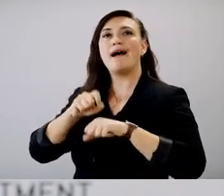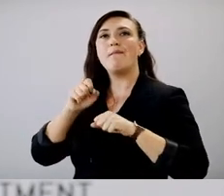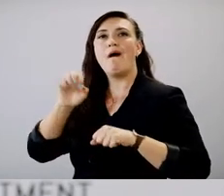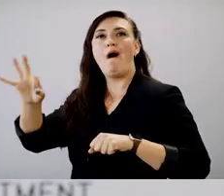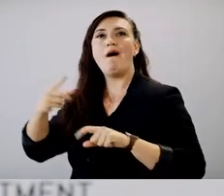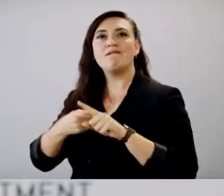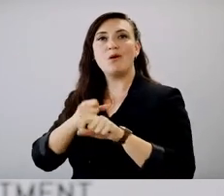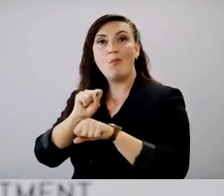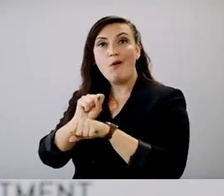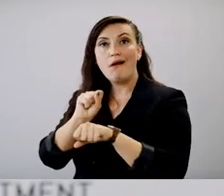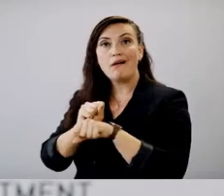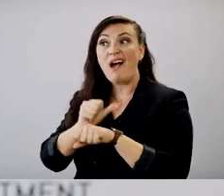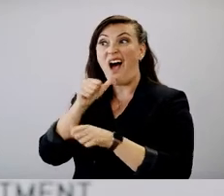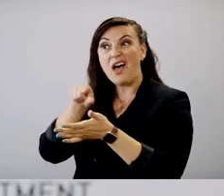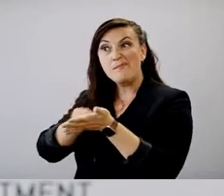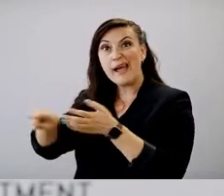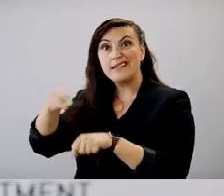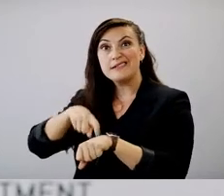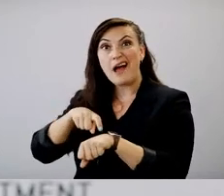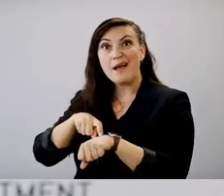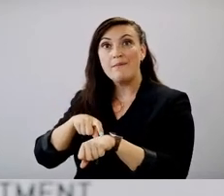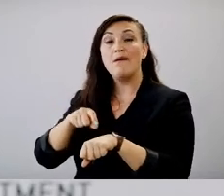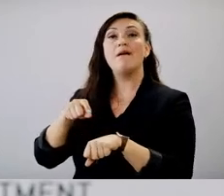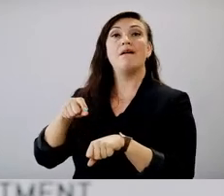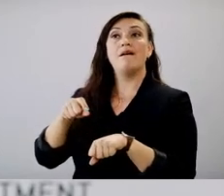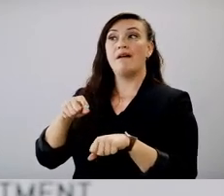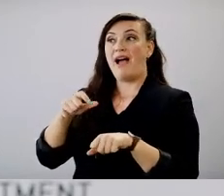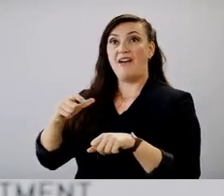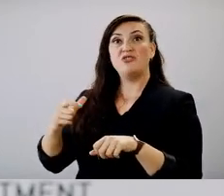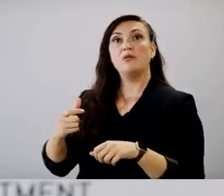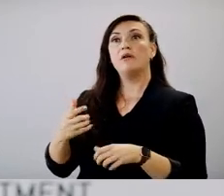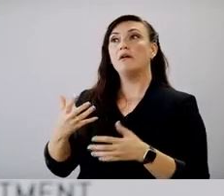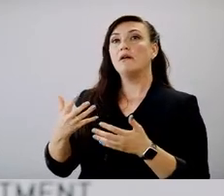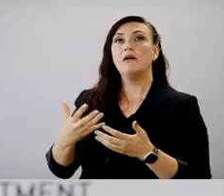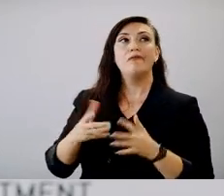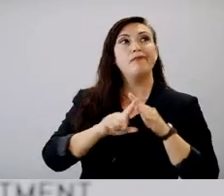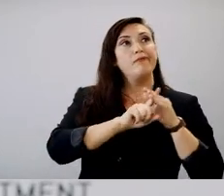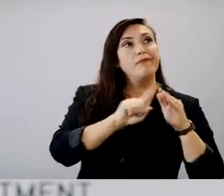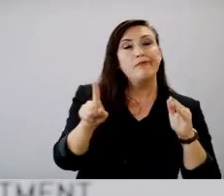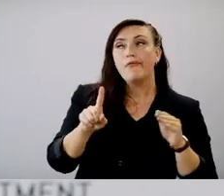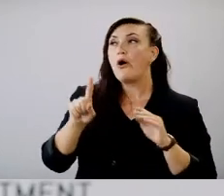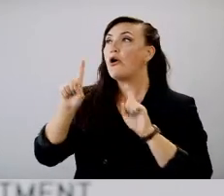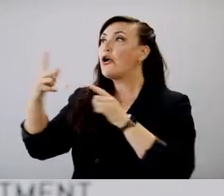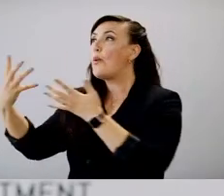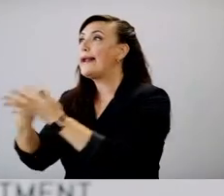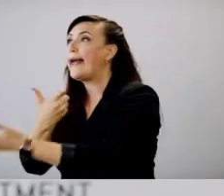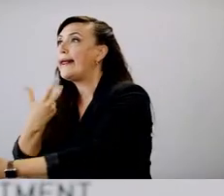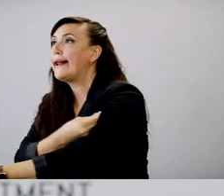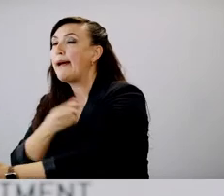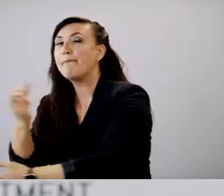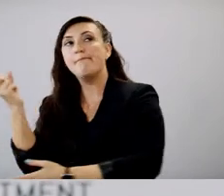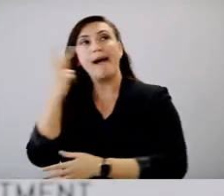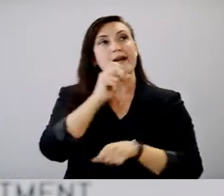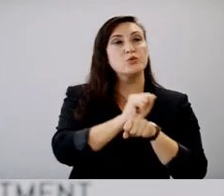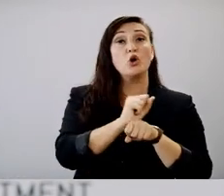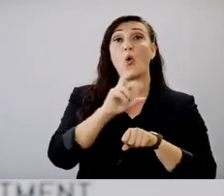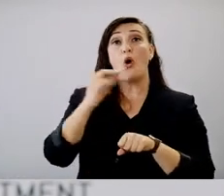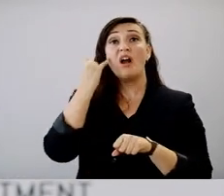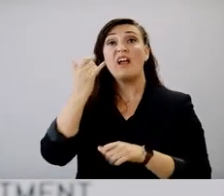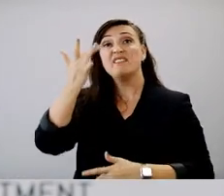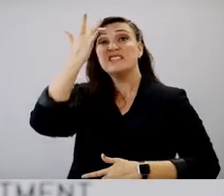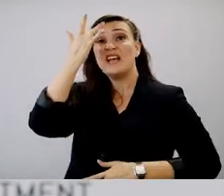shot or to be sick because some people get sick after a shot or to care for a child, you know, after they get a shot.